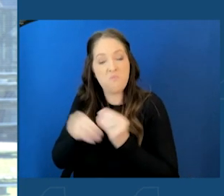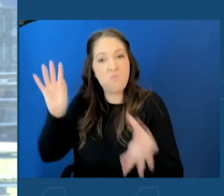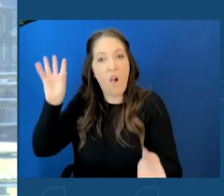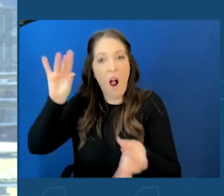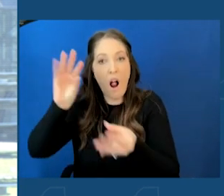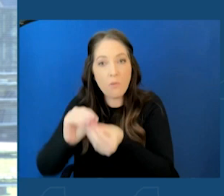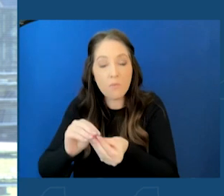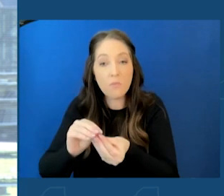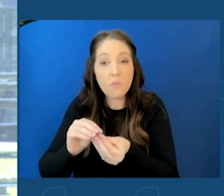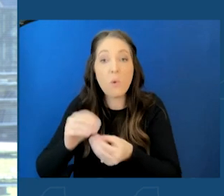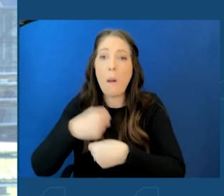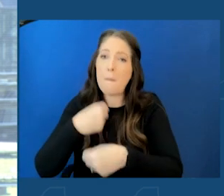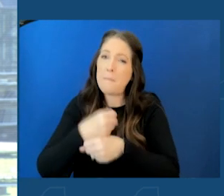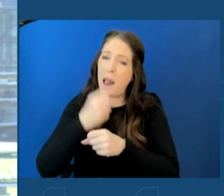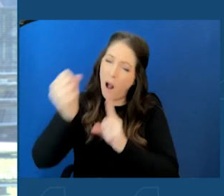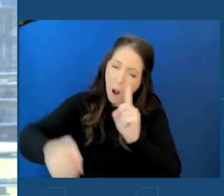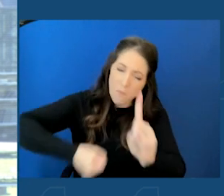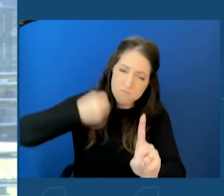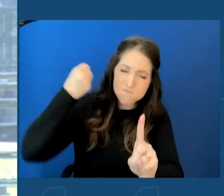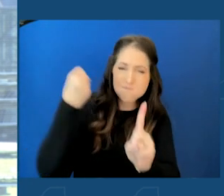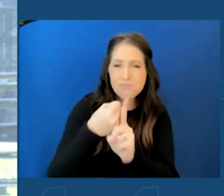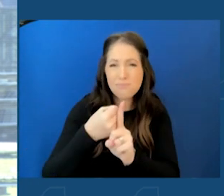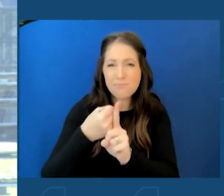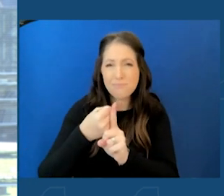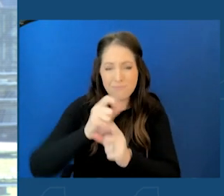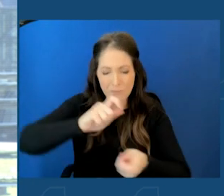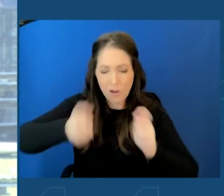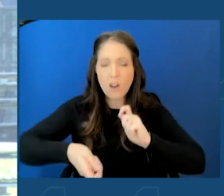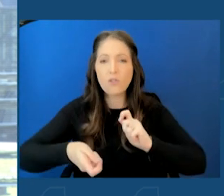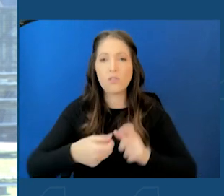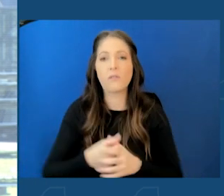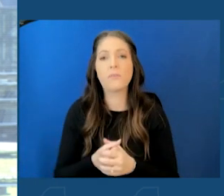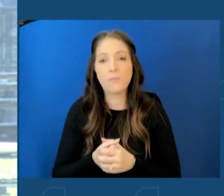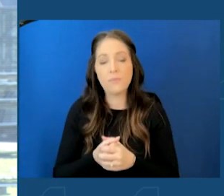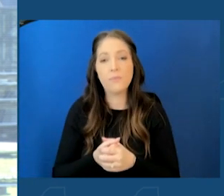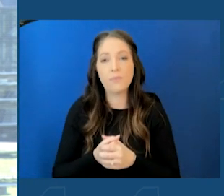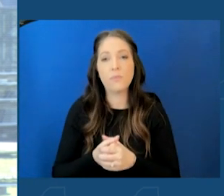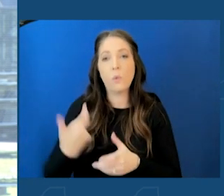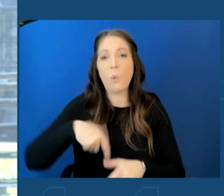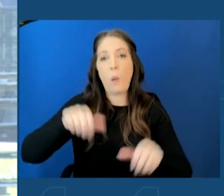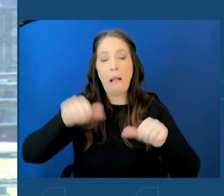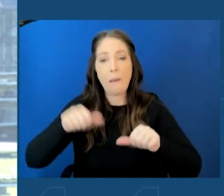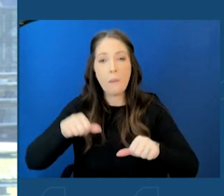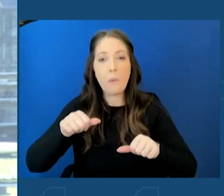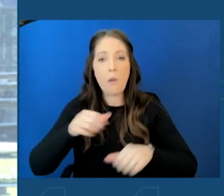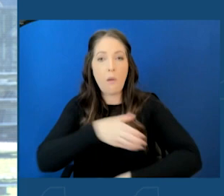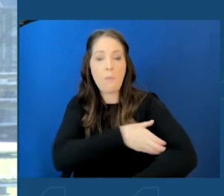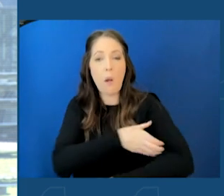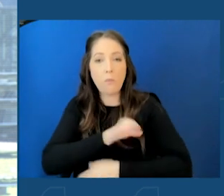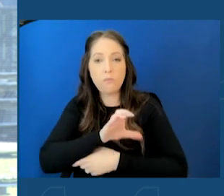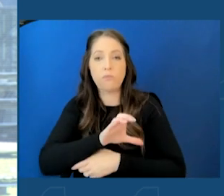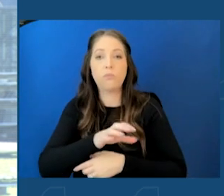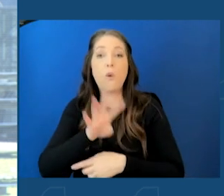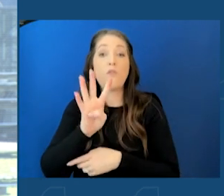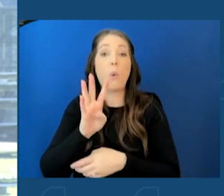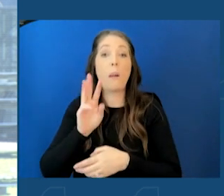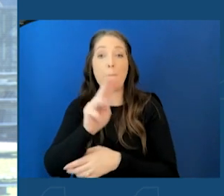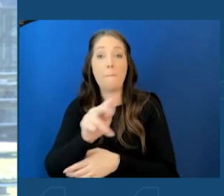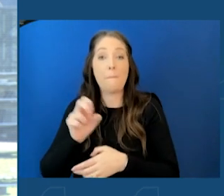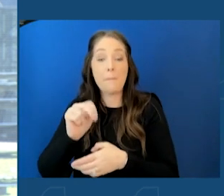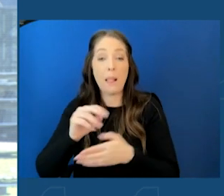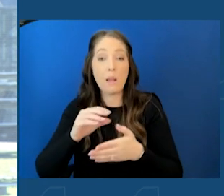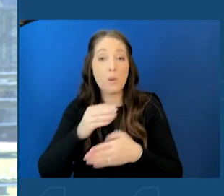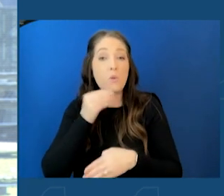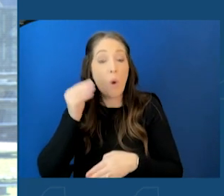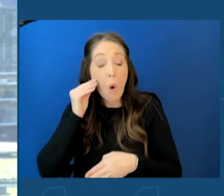we're making a huge difference, profound difference. And so we're also capable of powering 4 million homes. So all this together, 4 million